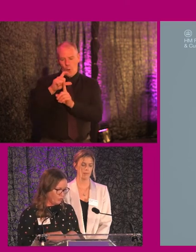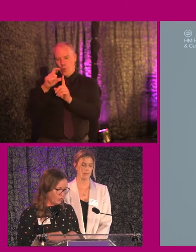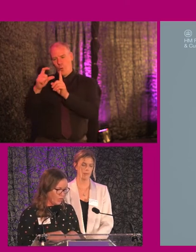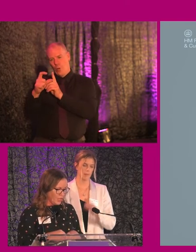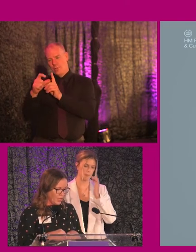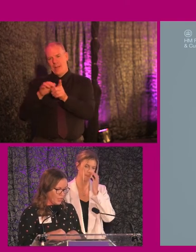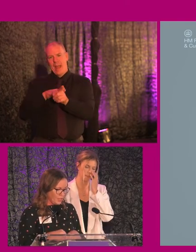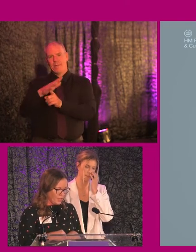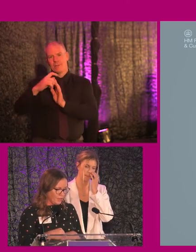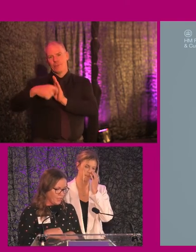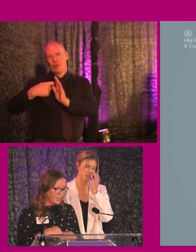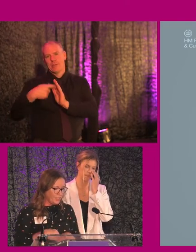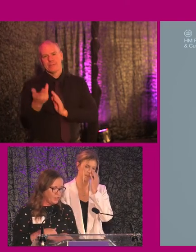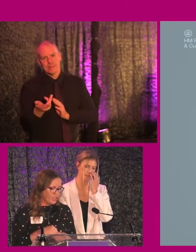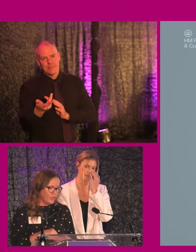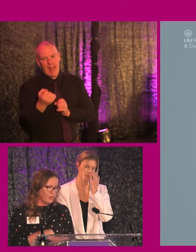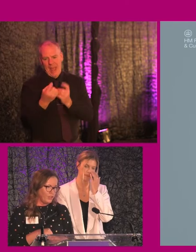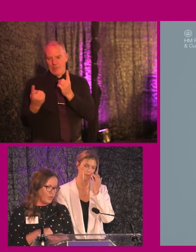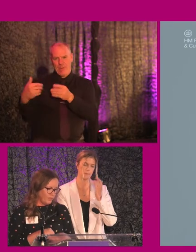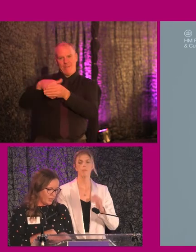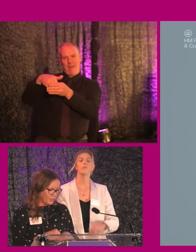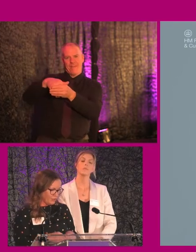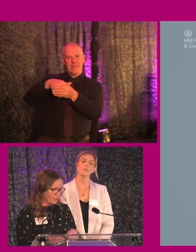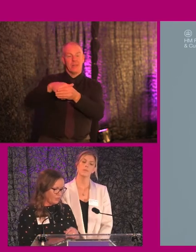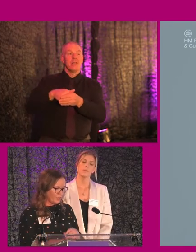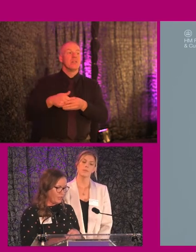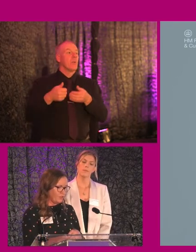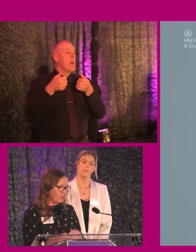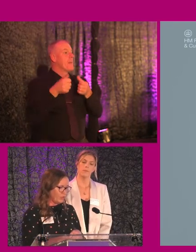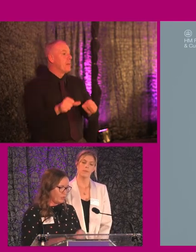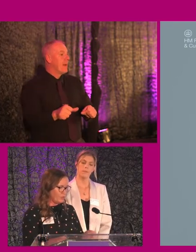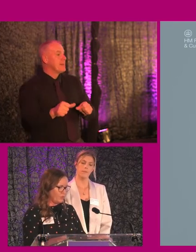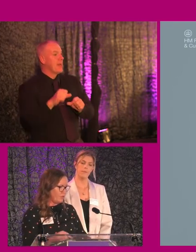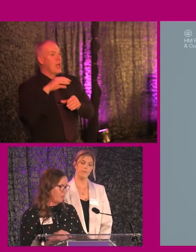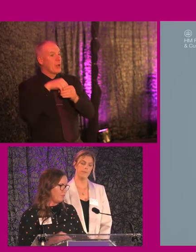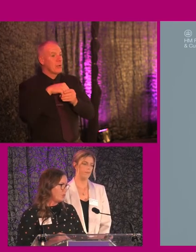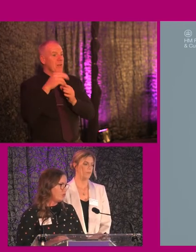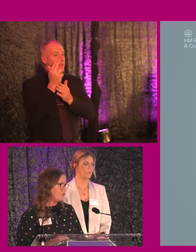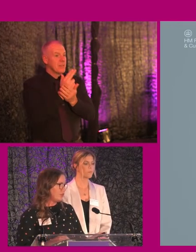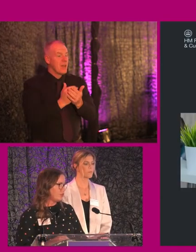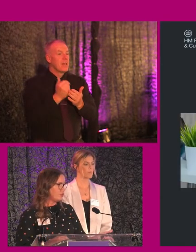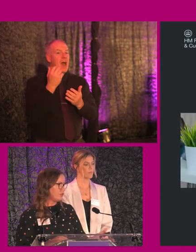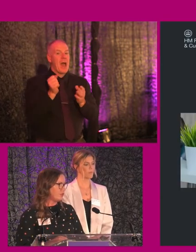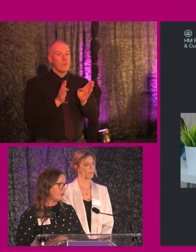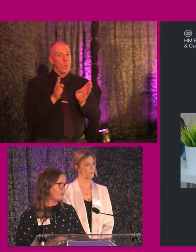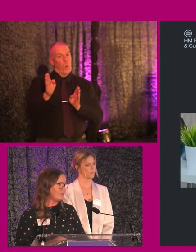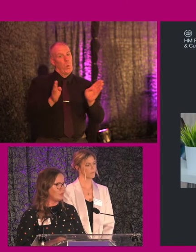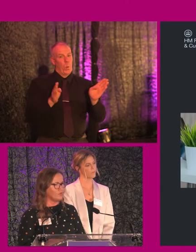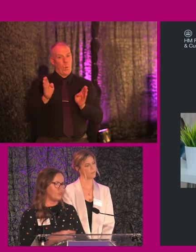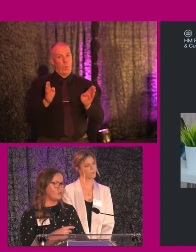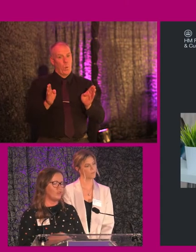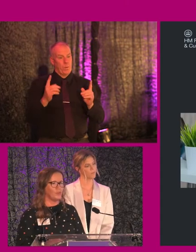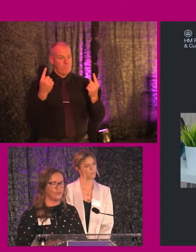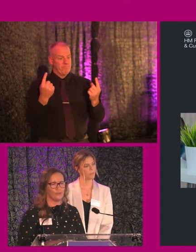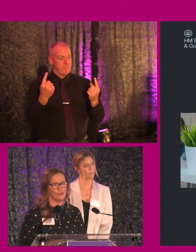involved. the key to genuinely implementing inclusive design really comes with two factors for us, although